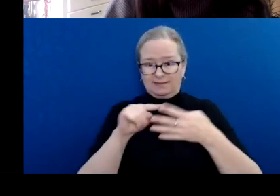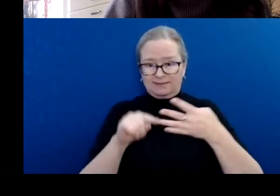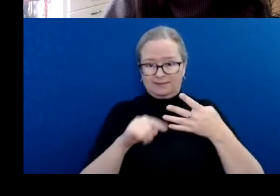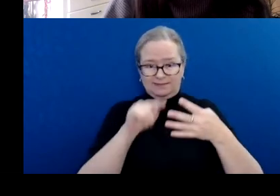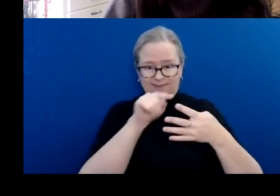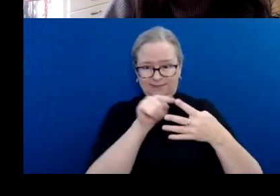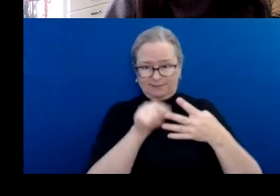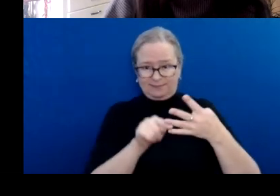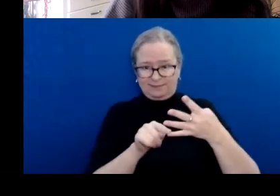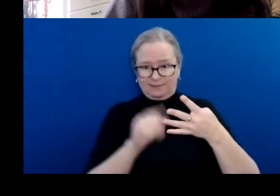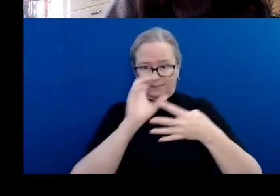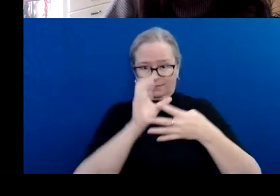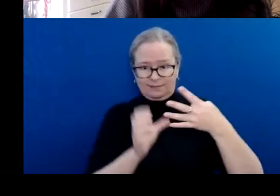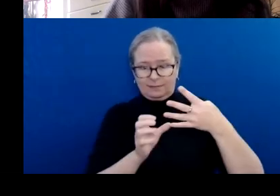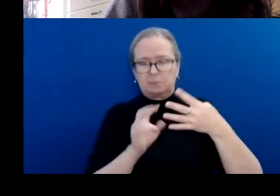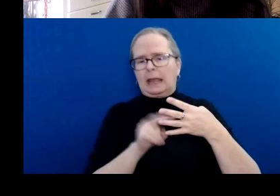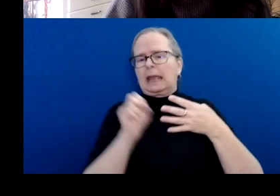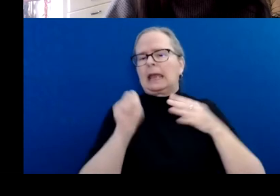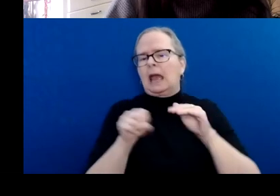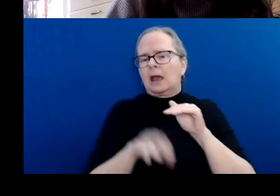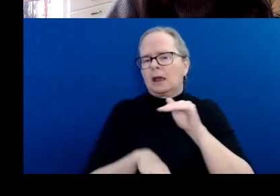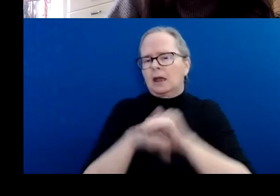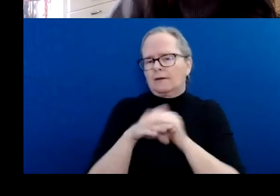16 applications per intake.